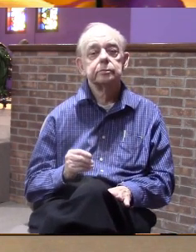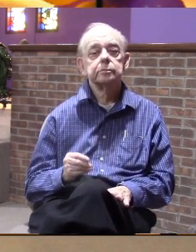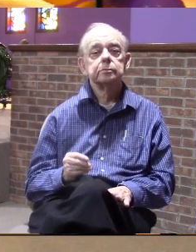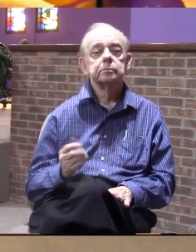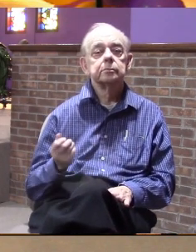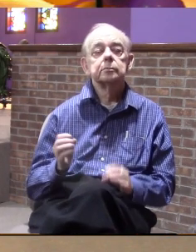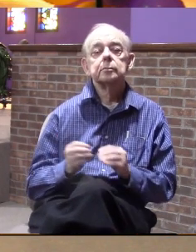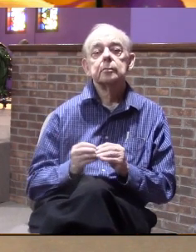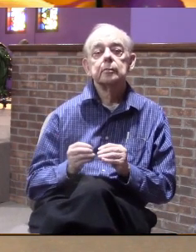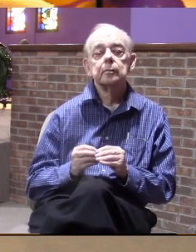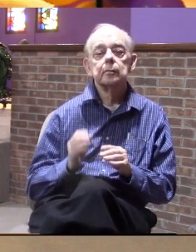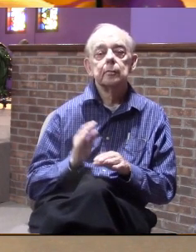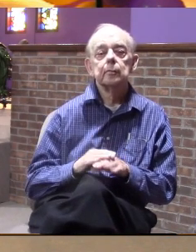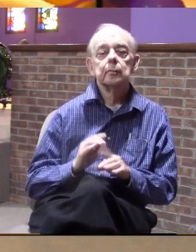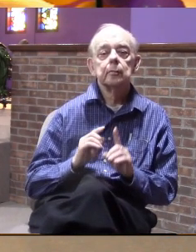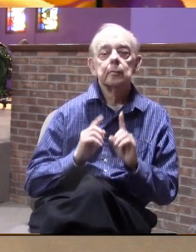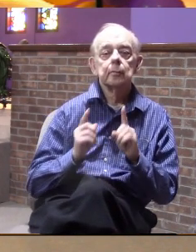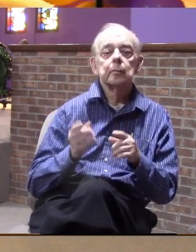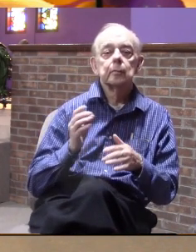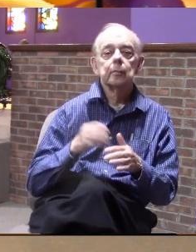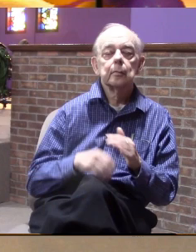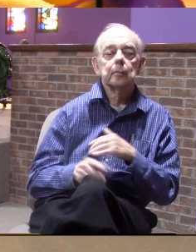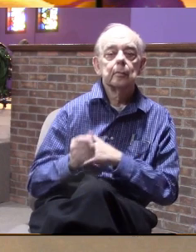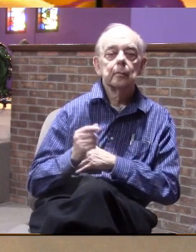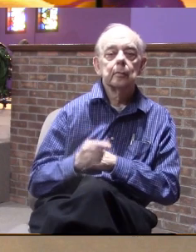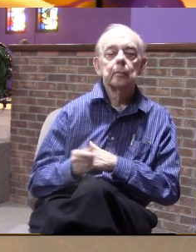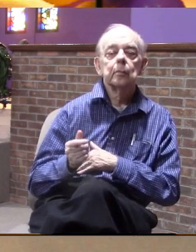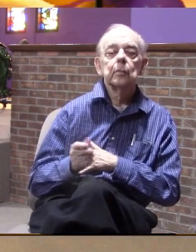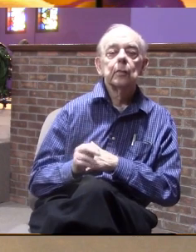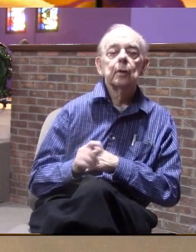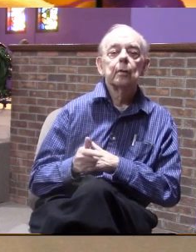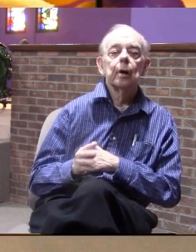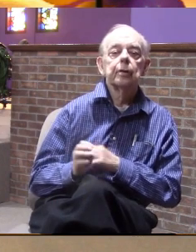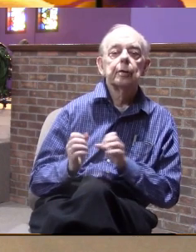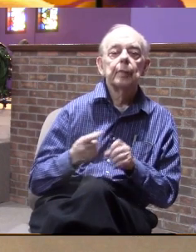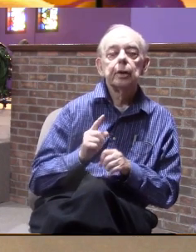any more than you going in your garage makes you a car